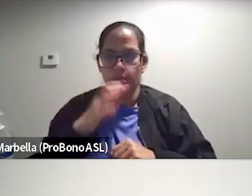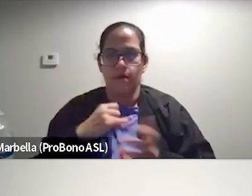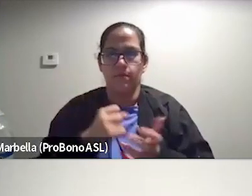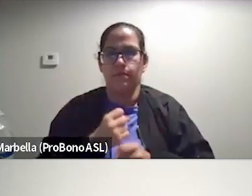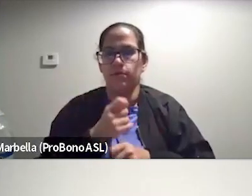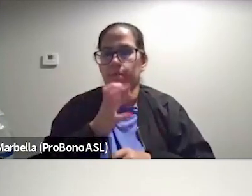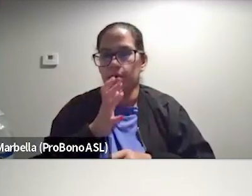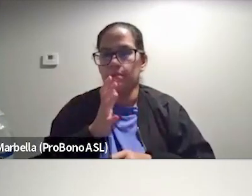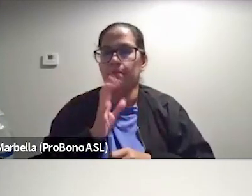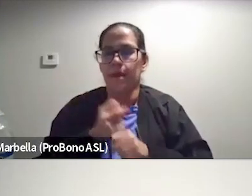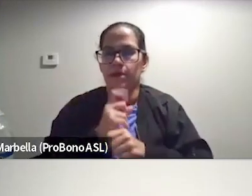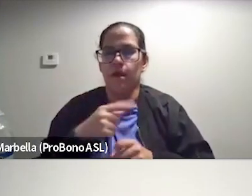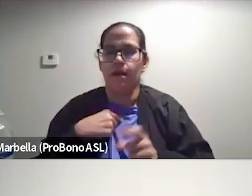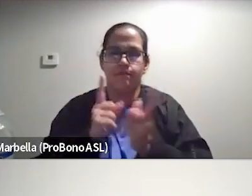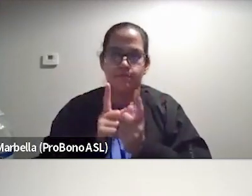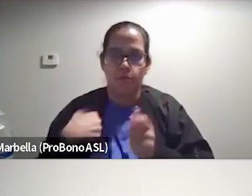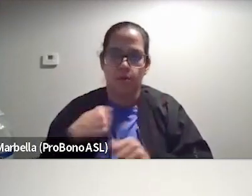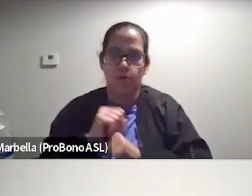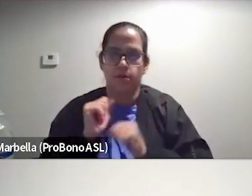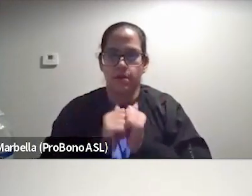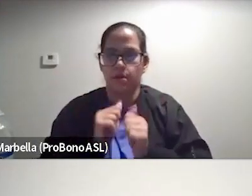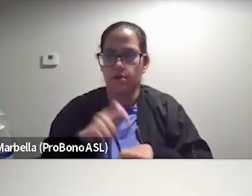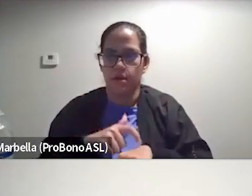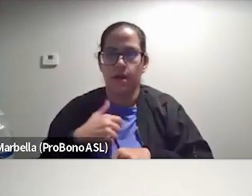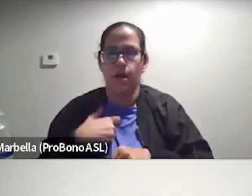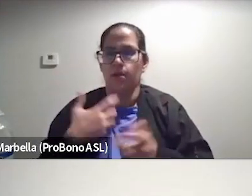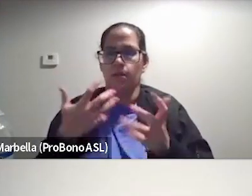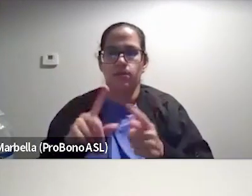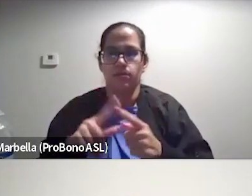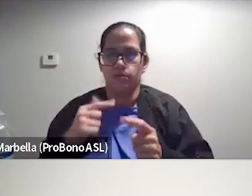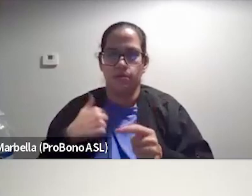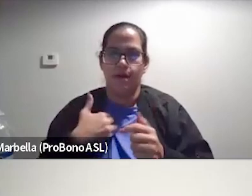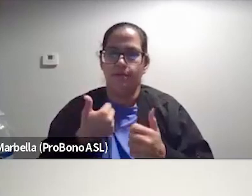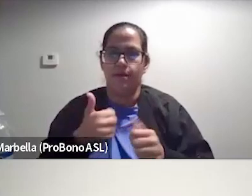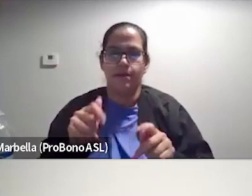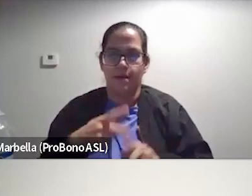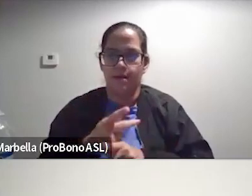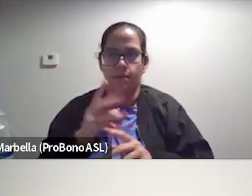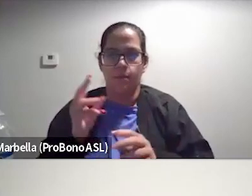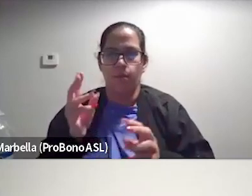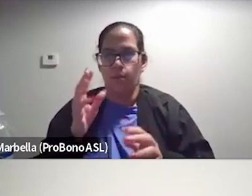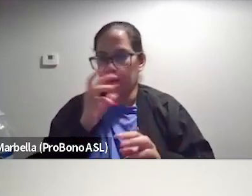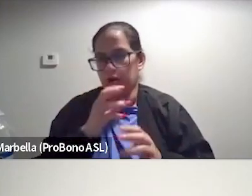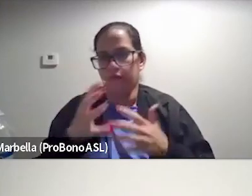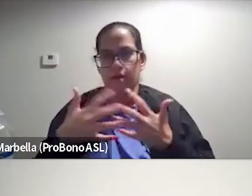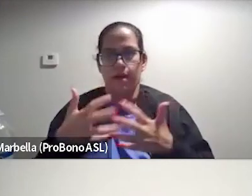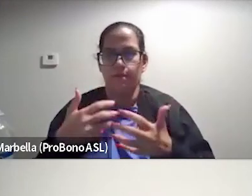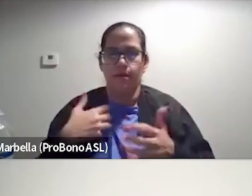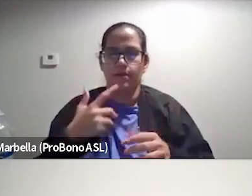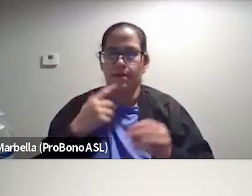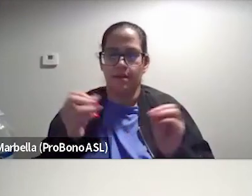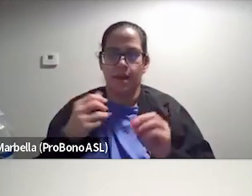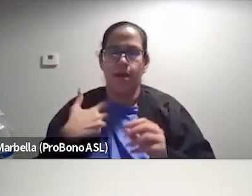make sure I come right with you. We're going to be working together all the time. I don't want us to have any kind of weird vibe. I don't want to say anything. I want